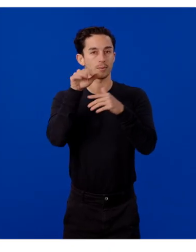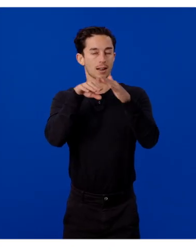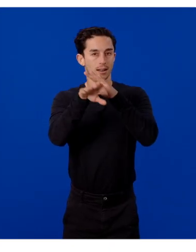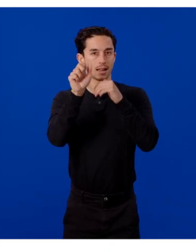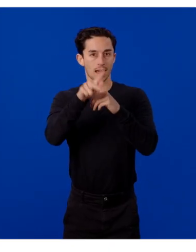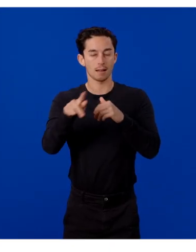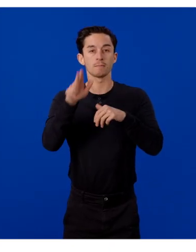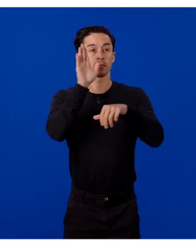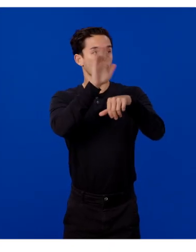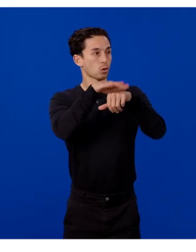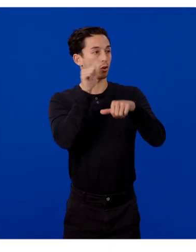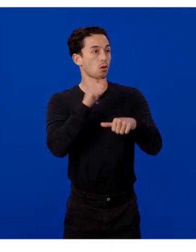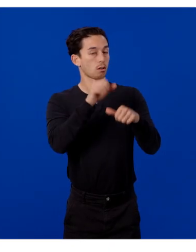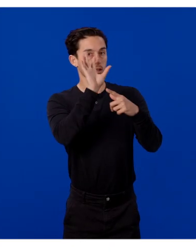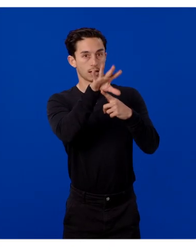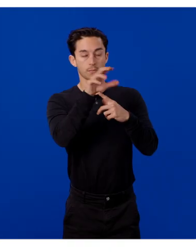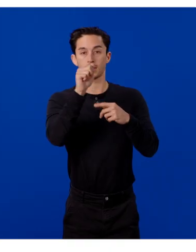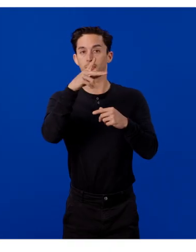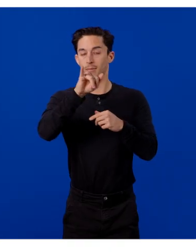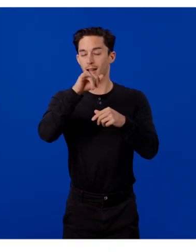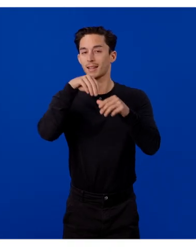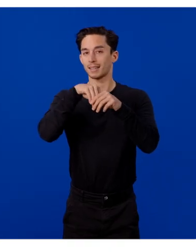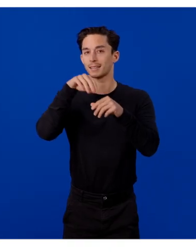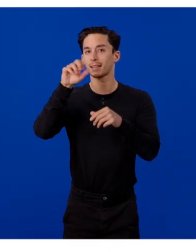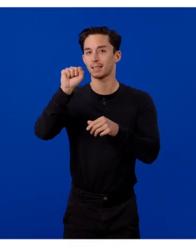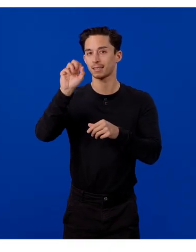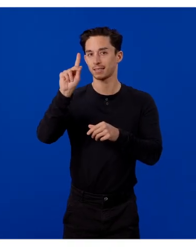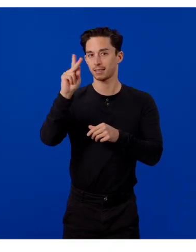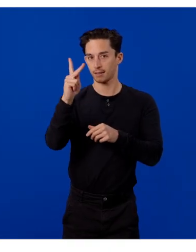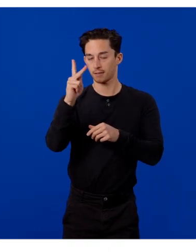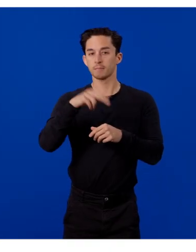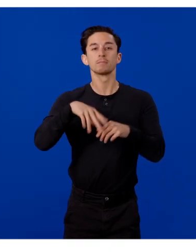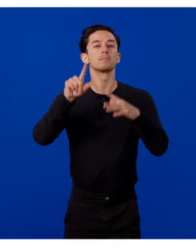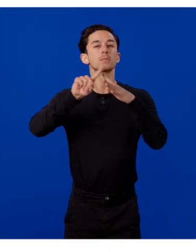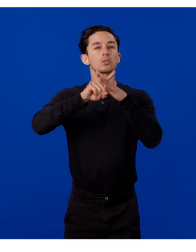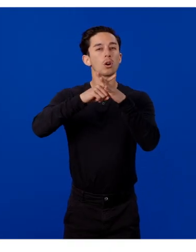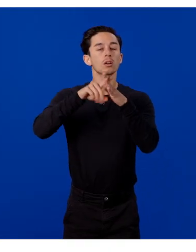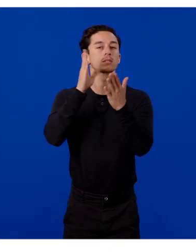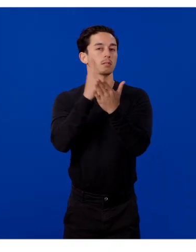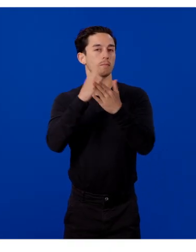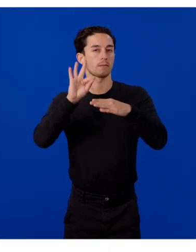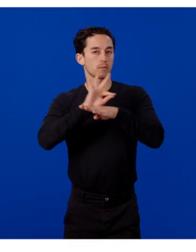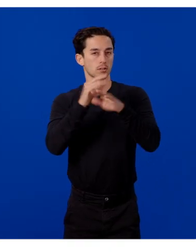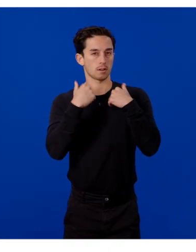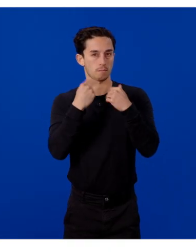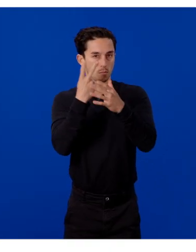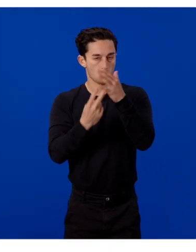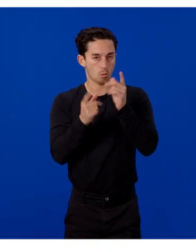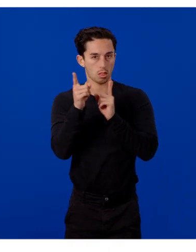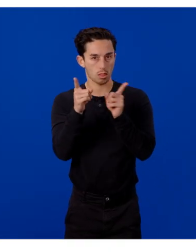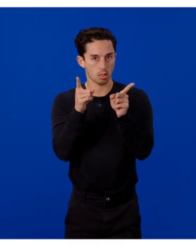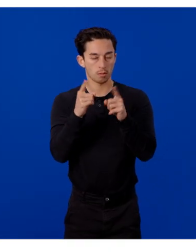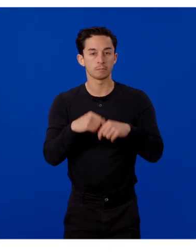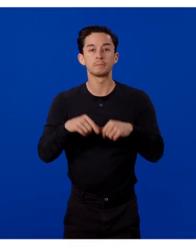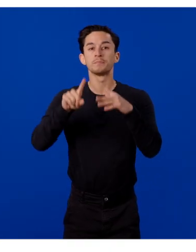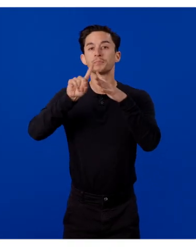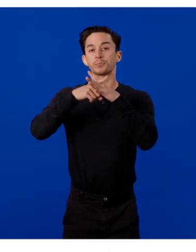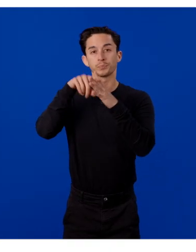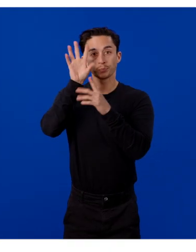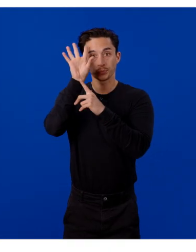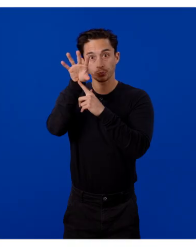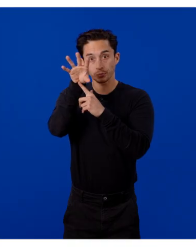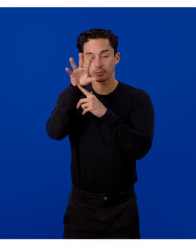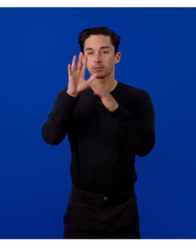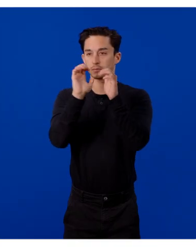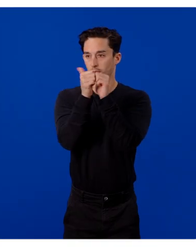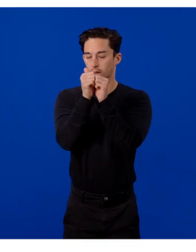make calls to the camera kit API in the SDK. We have start and stop functions. In order to start the camera, you will need